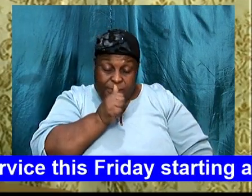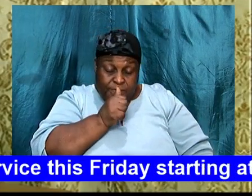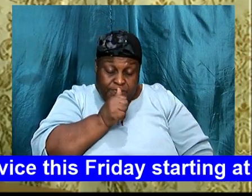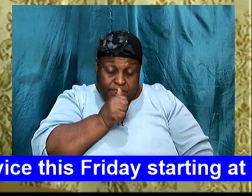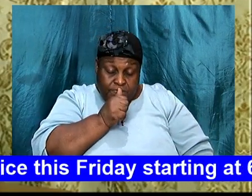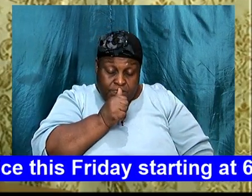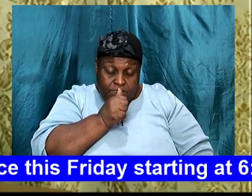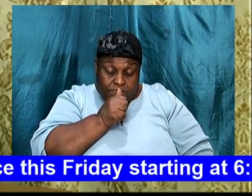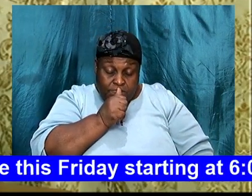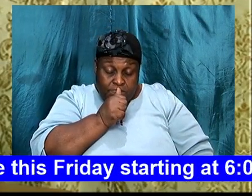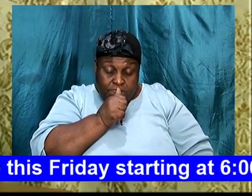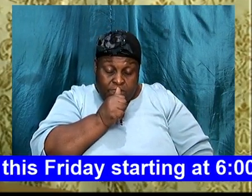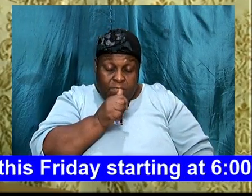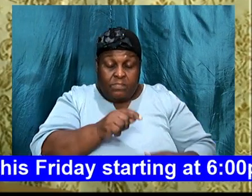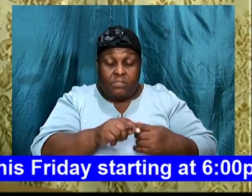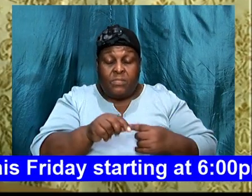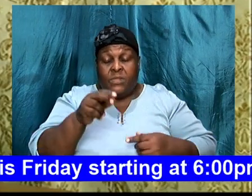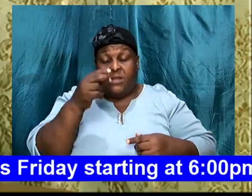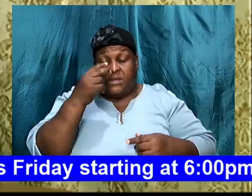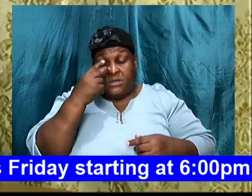to see the manifestation,